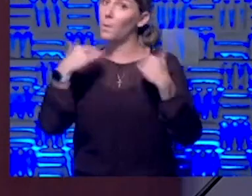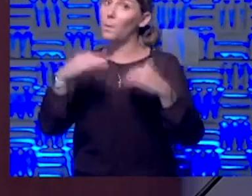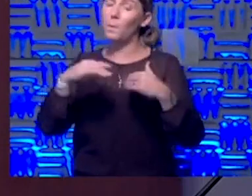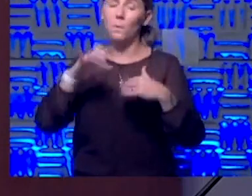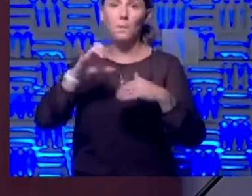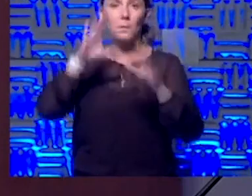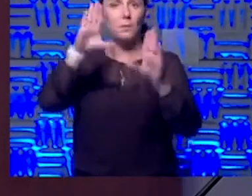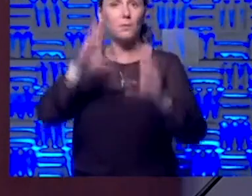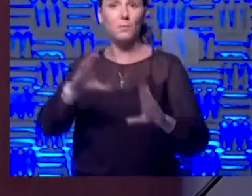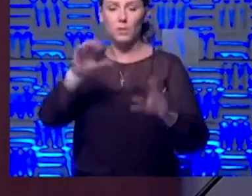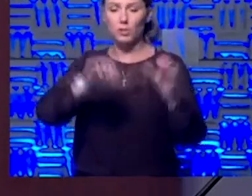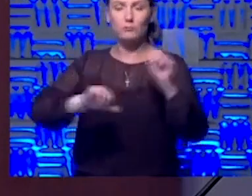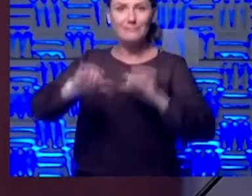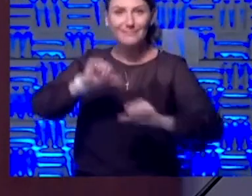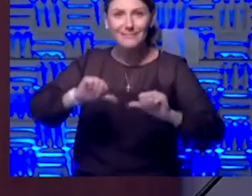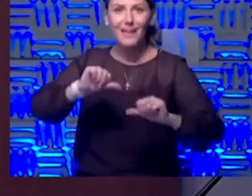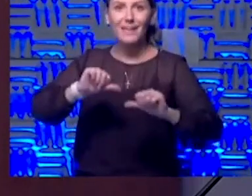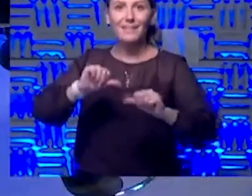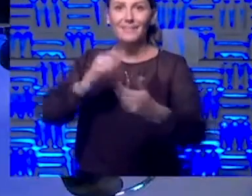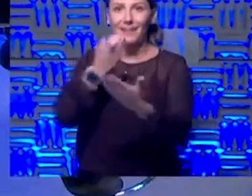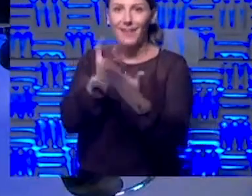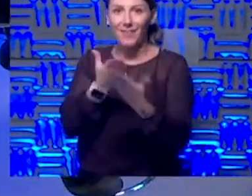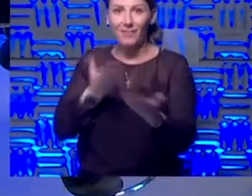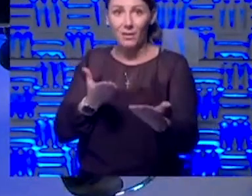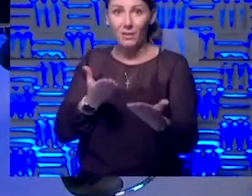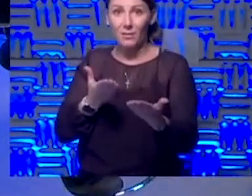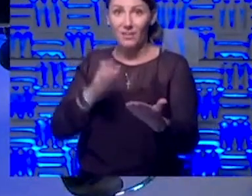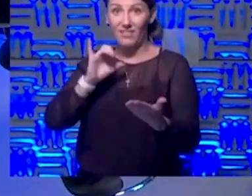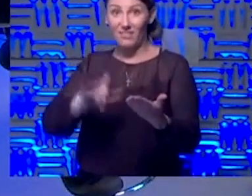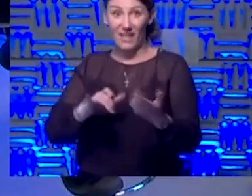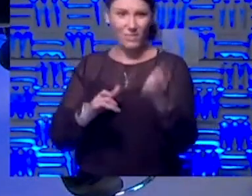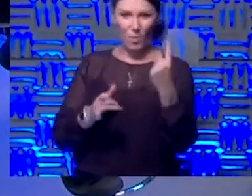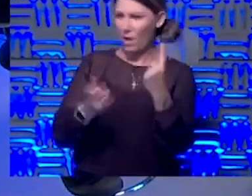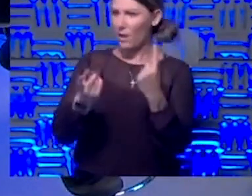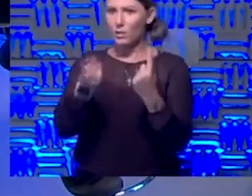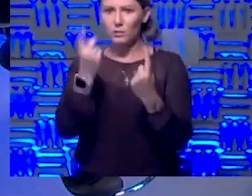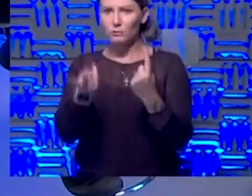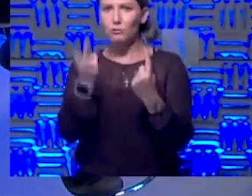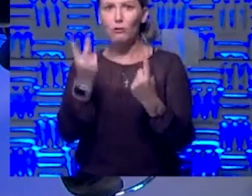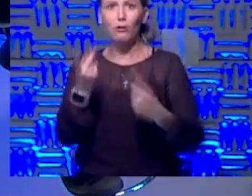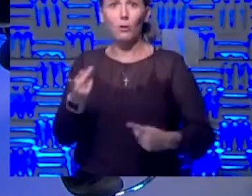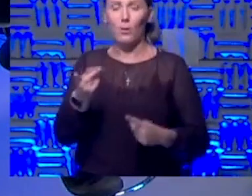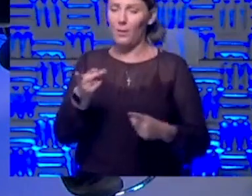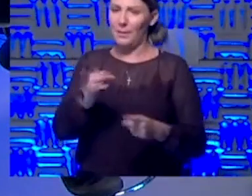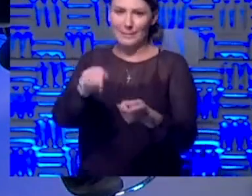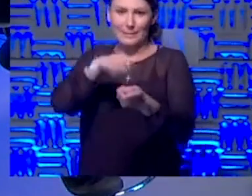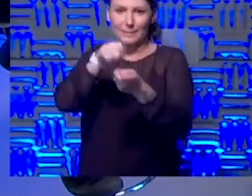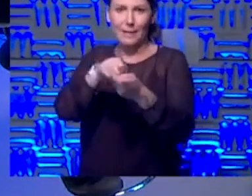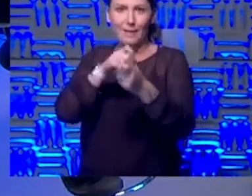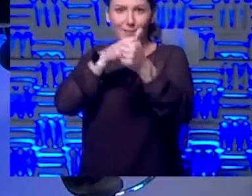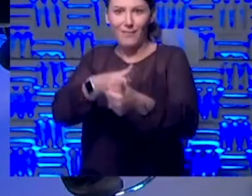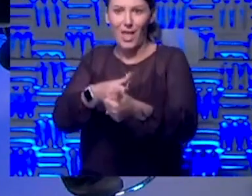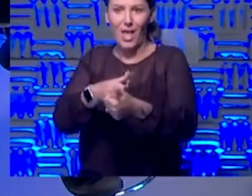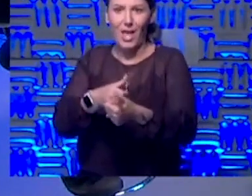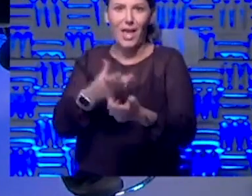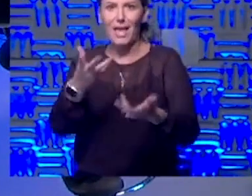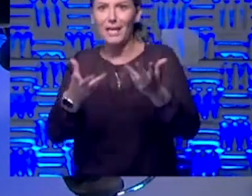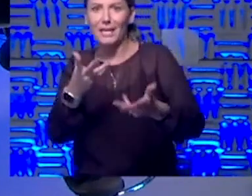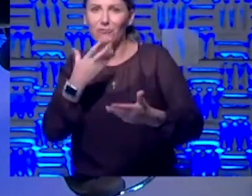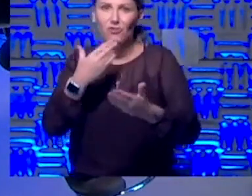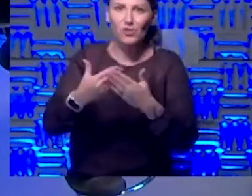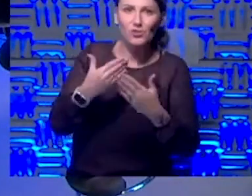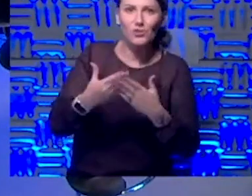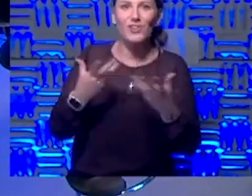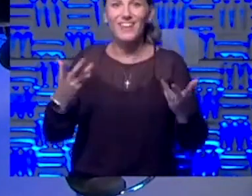evidence. I feel like that's warp one, warp two right there. Exactly. It's kind of Captain Kirk or